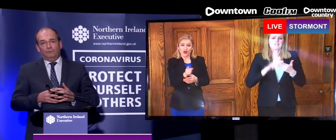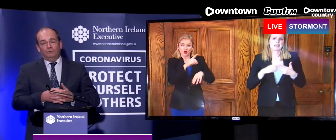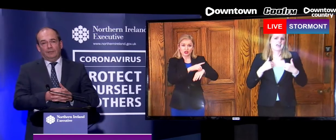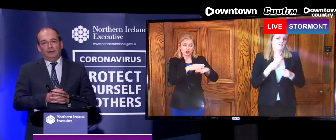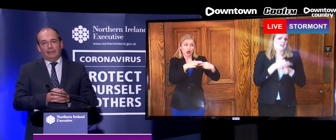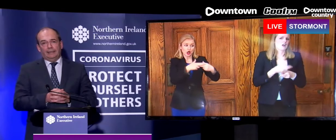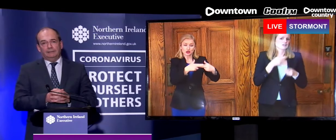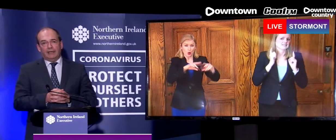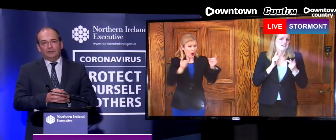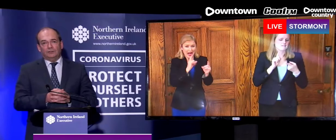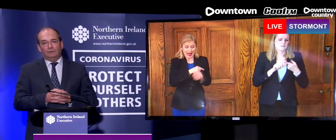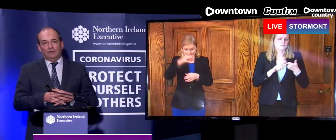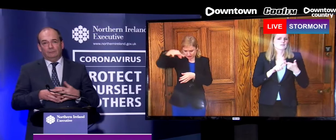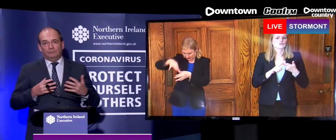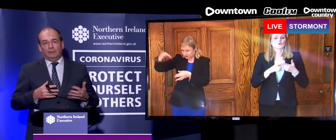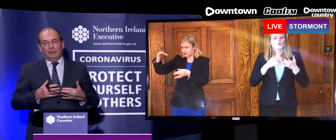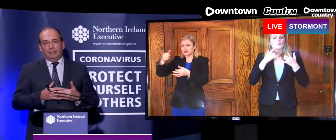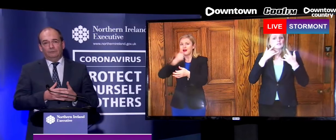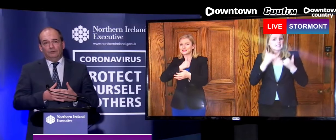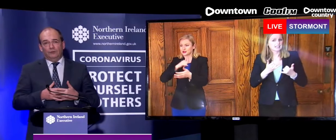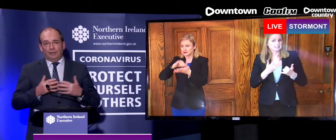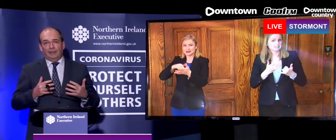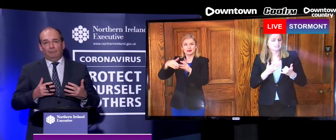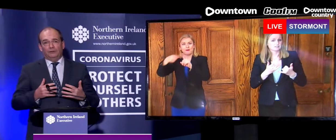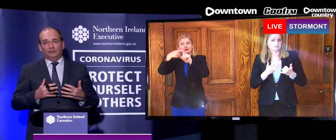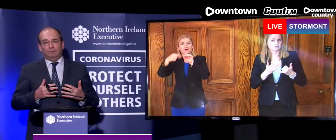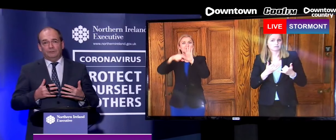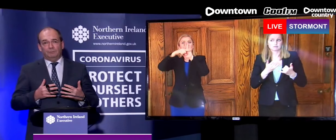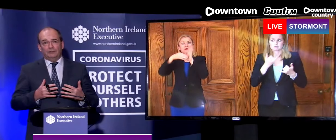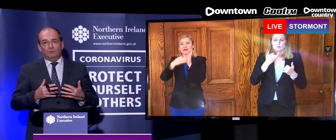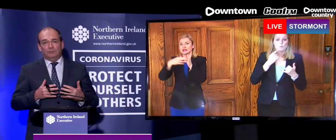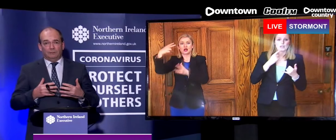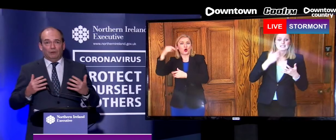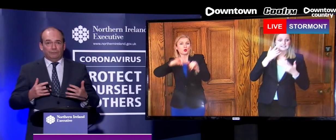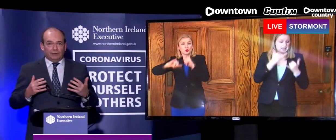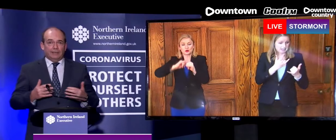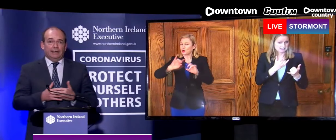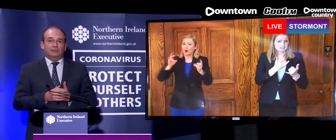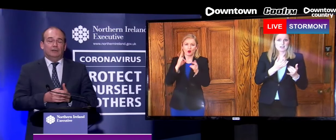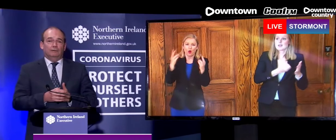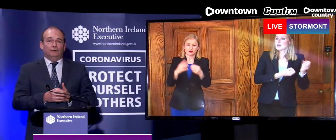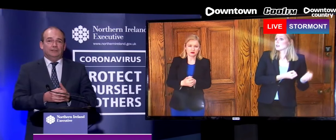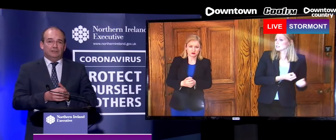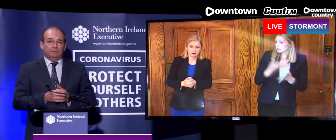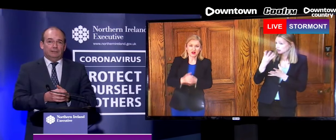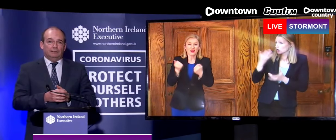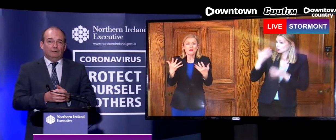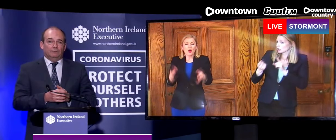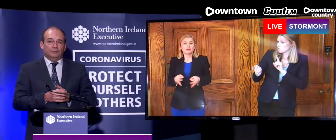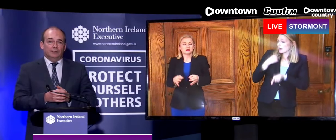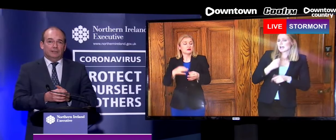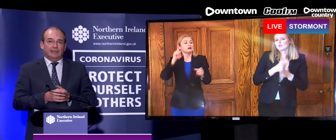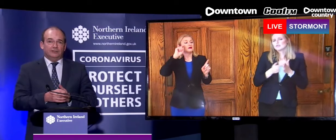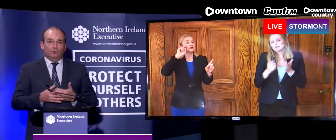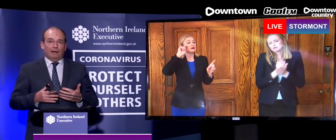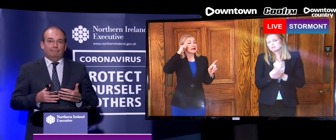time for the tests that are available through the UK partnership at this present moment is around three days. Fully anticipate that the